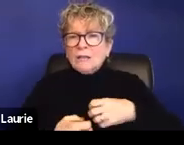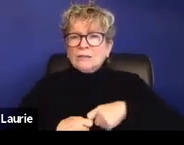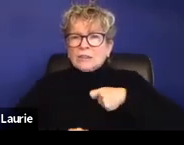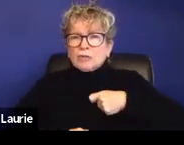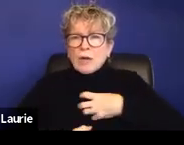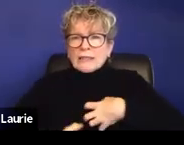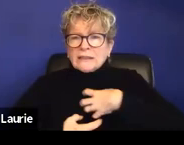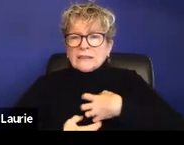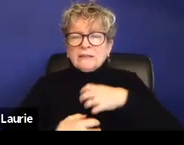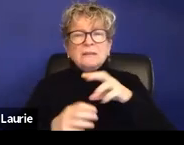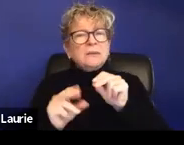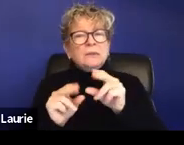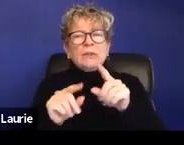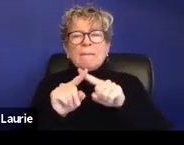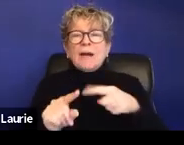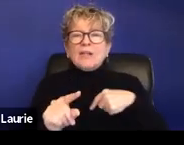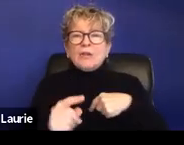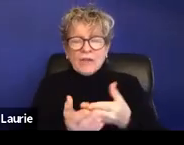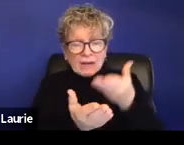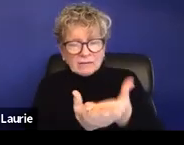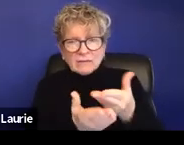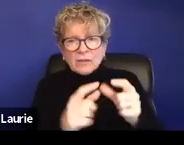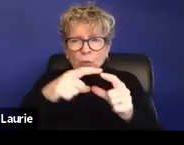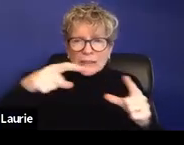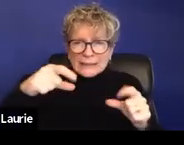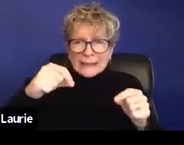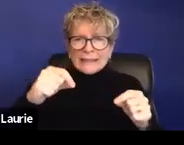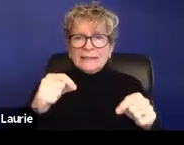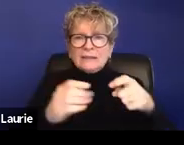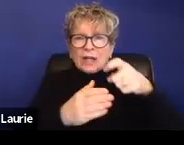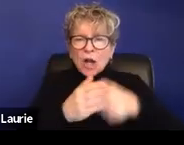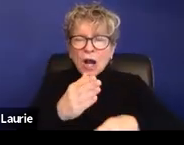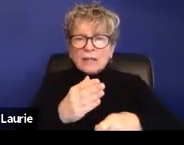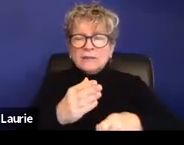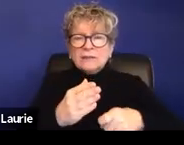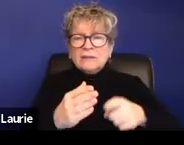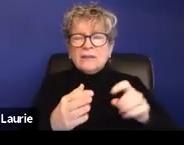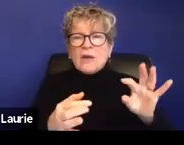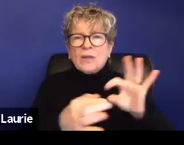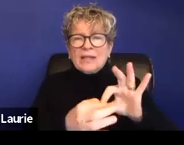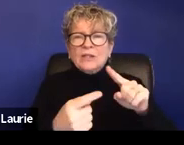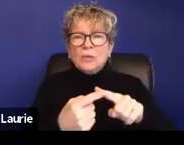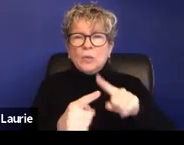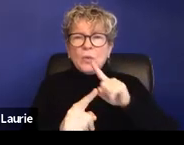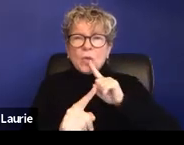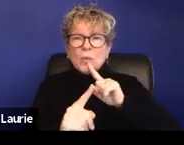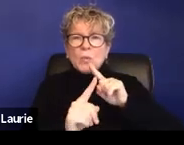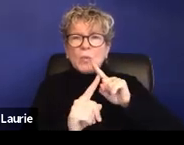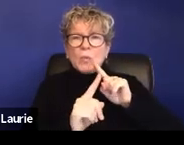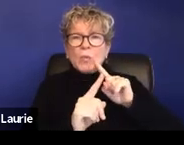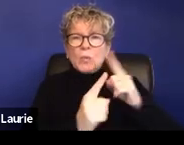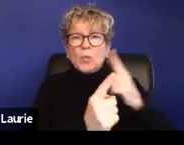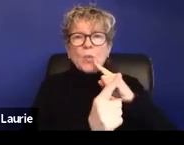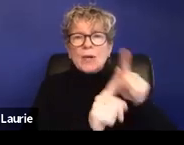is where there are actual receipts or actual costs related that are connected to the respondent that you are asking